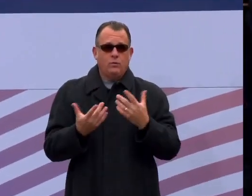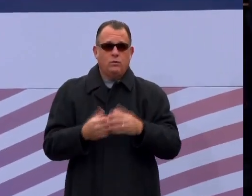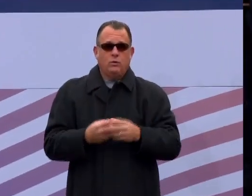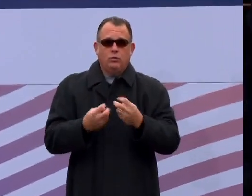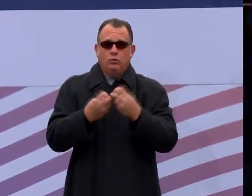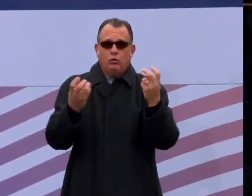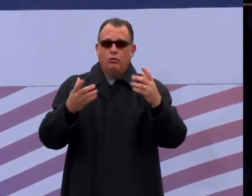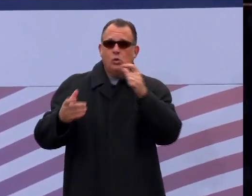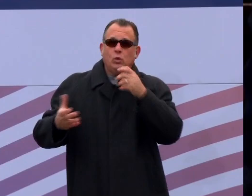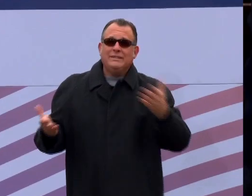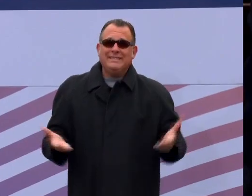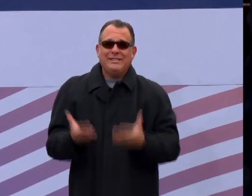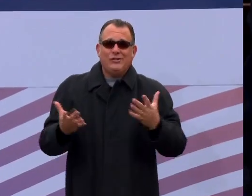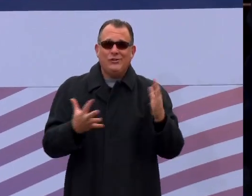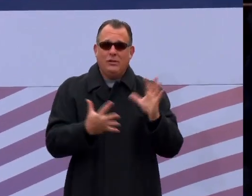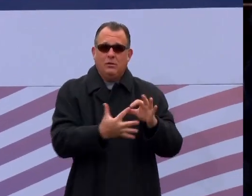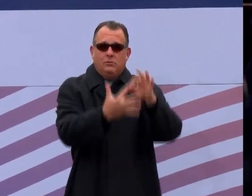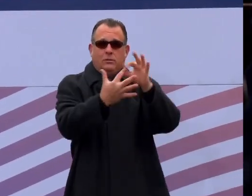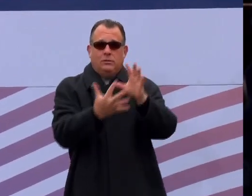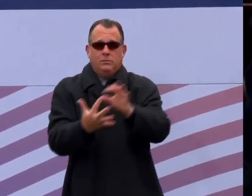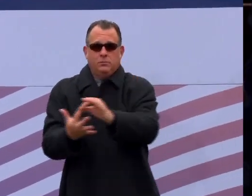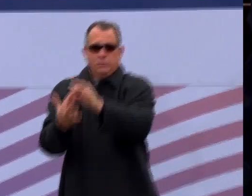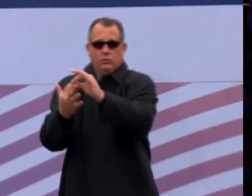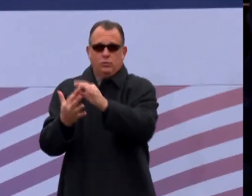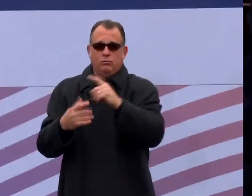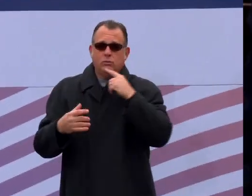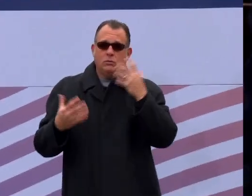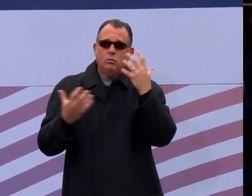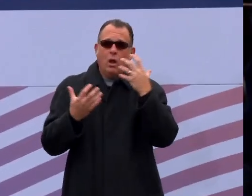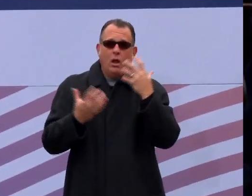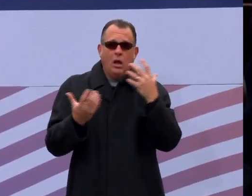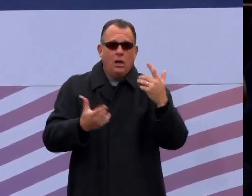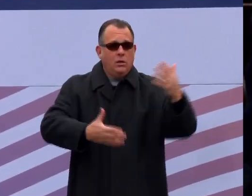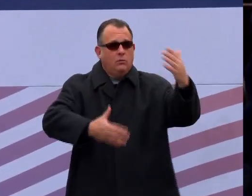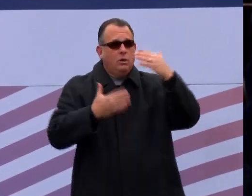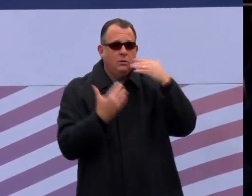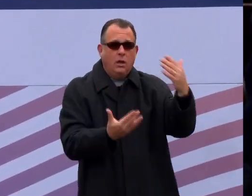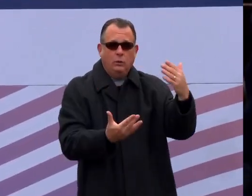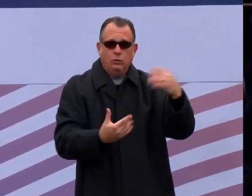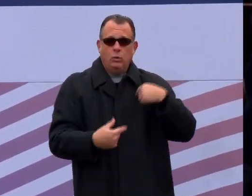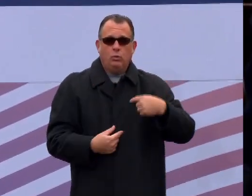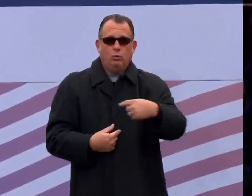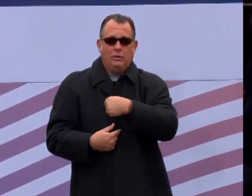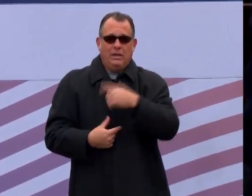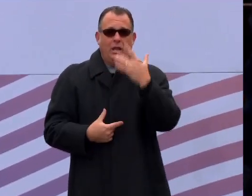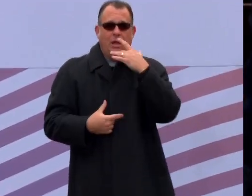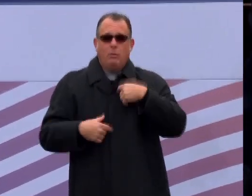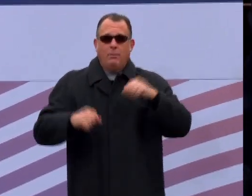this august body, and we thank you for the privilege to call your name.